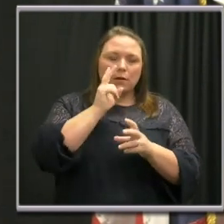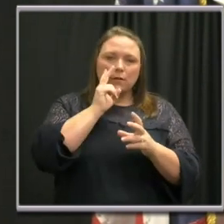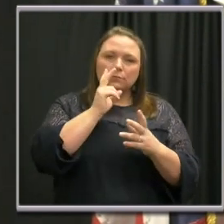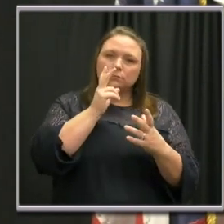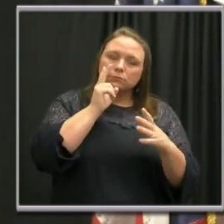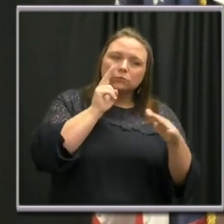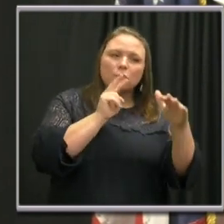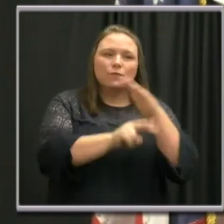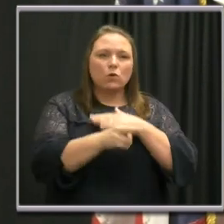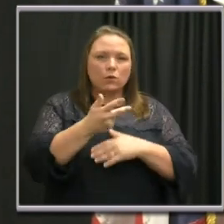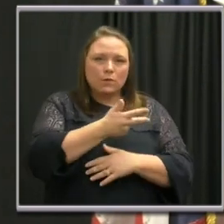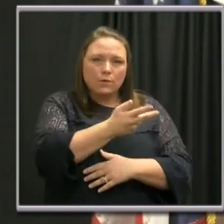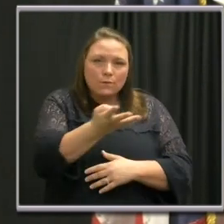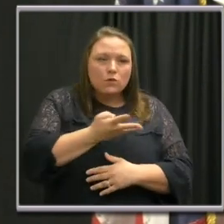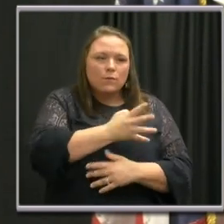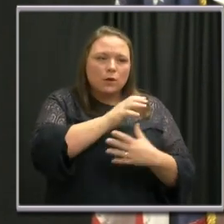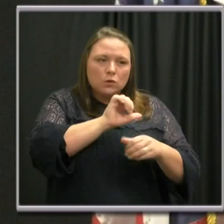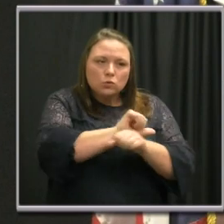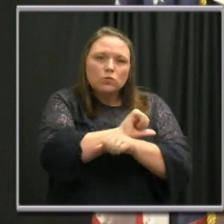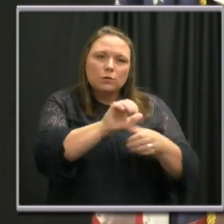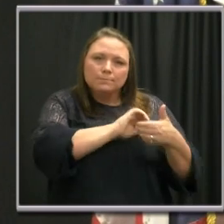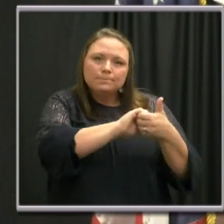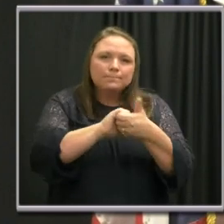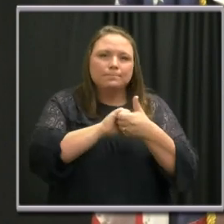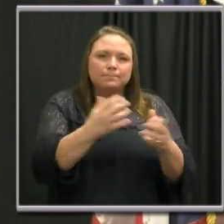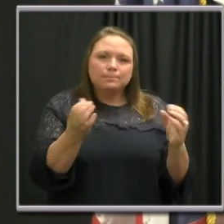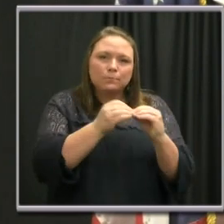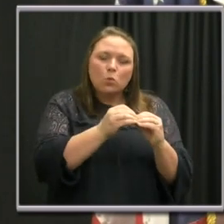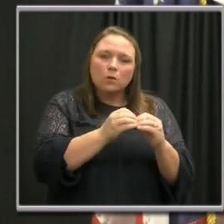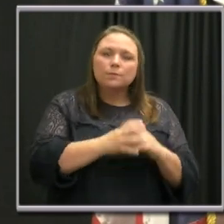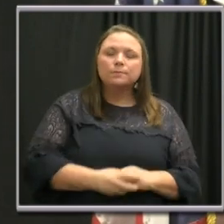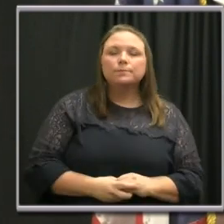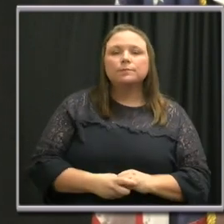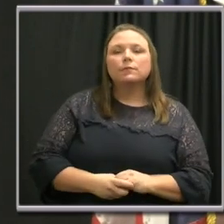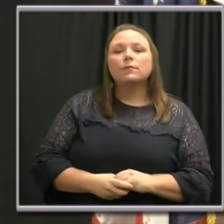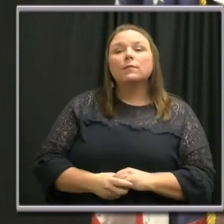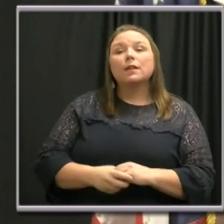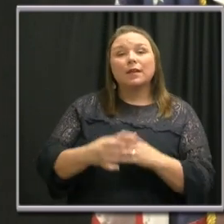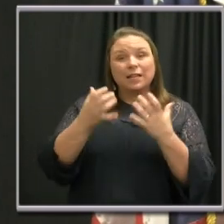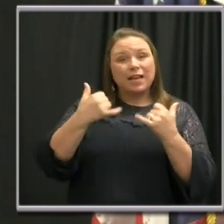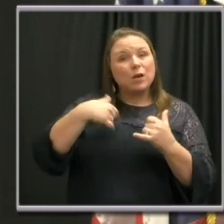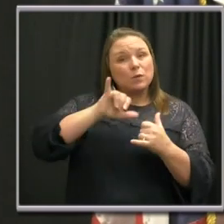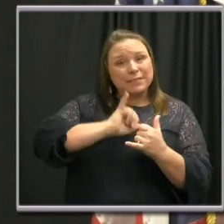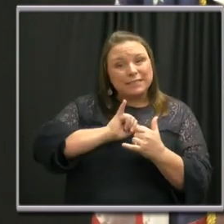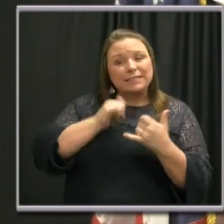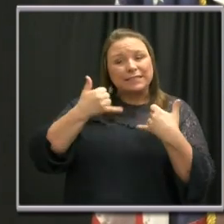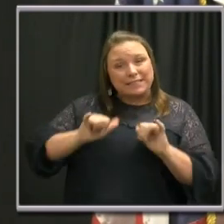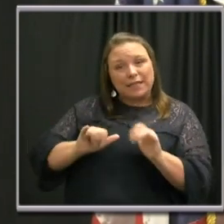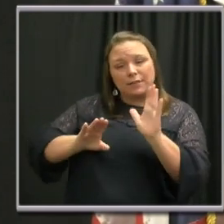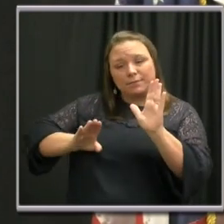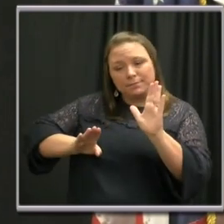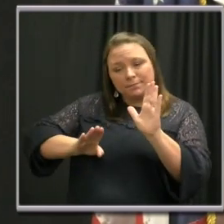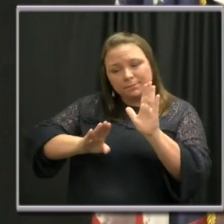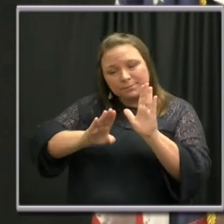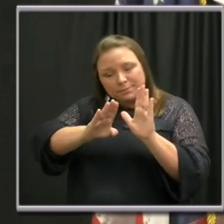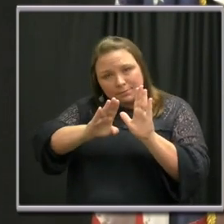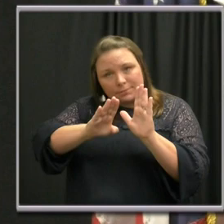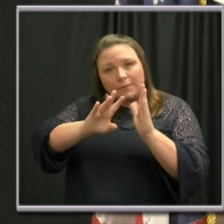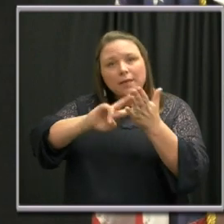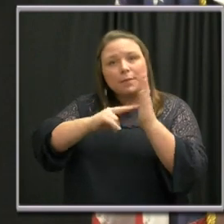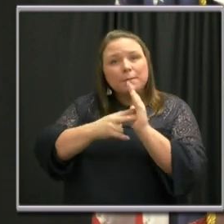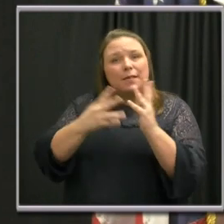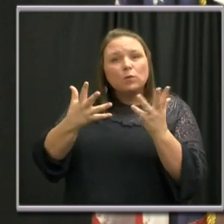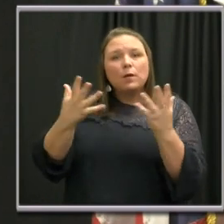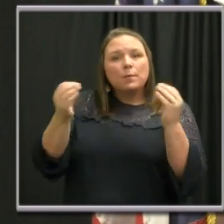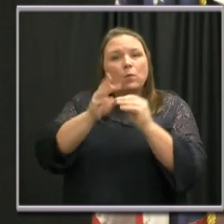closely as the project advances. Finally, we are still on the upside of the curve. That means that we will sadly have